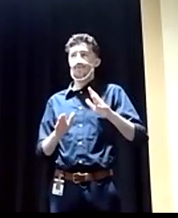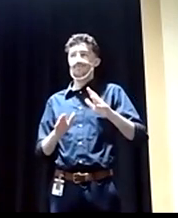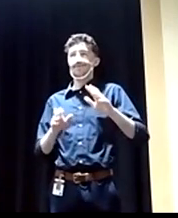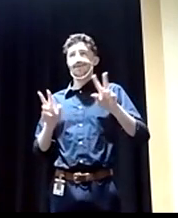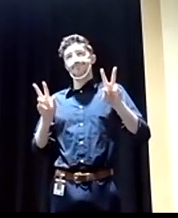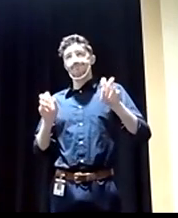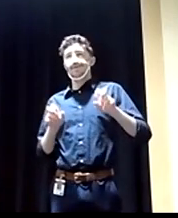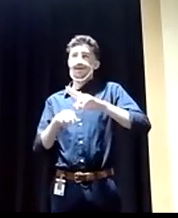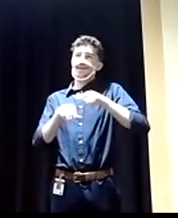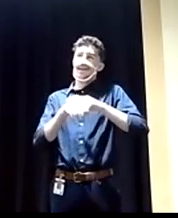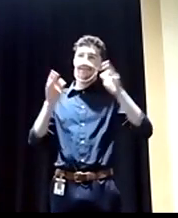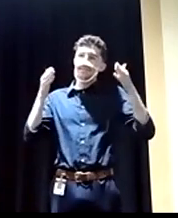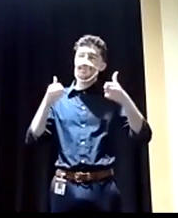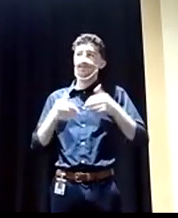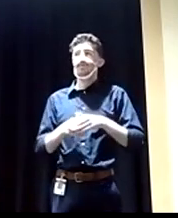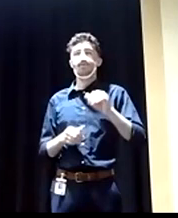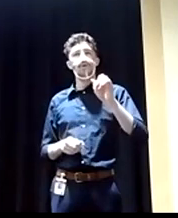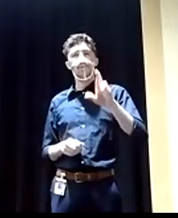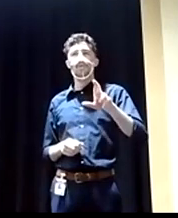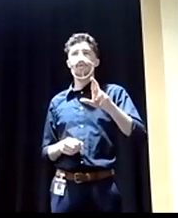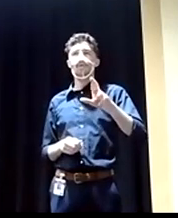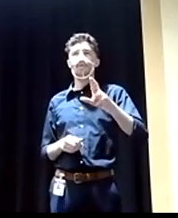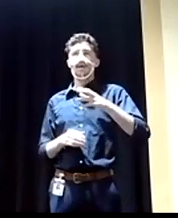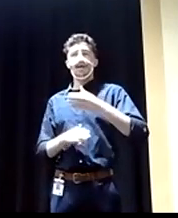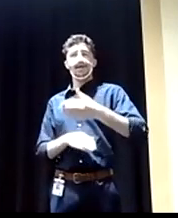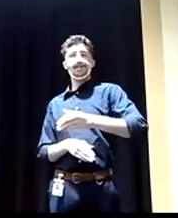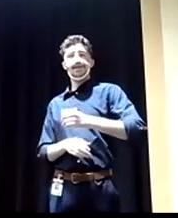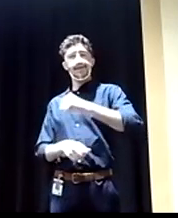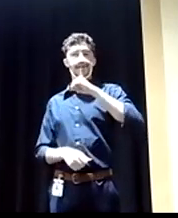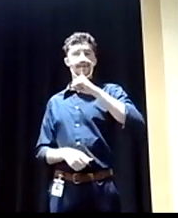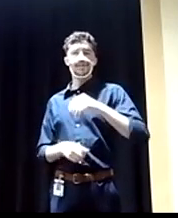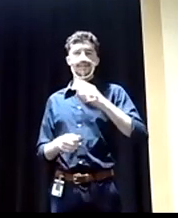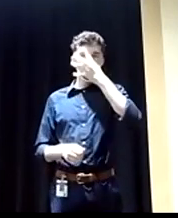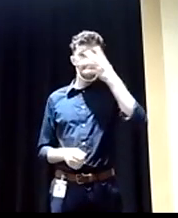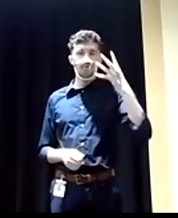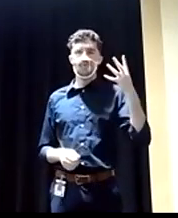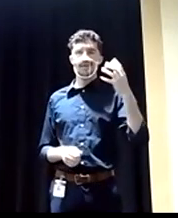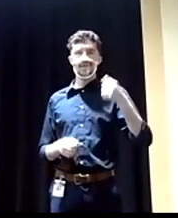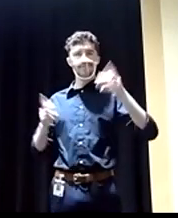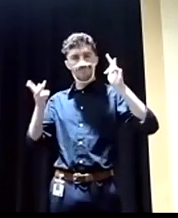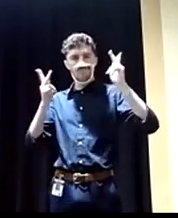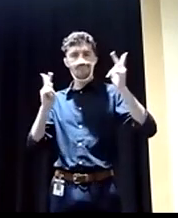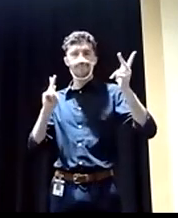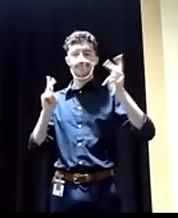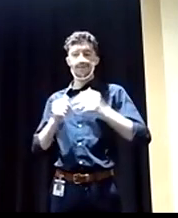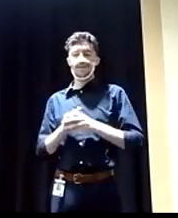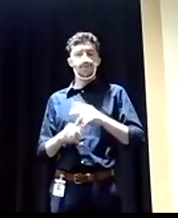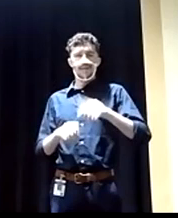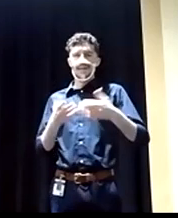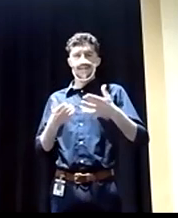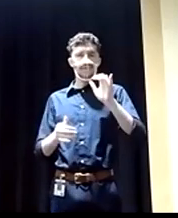nativism and anti-immigrant fervor to take this tool out of our belly wick. We need it now more than ever.